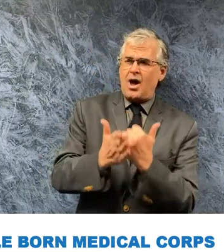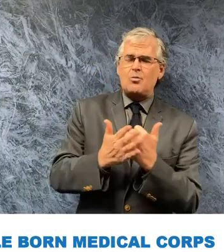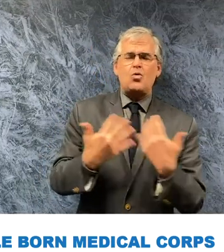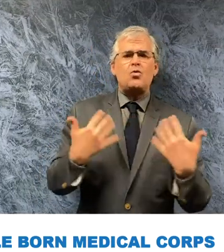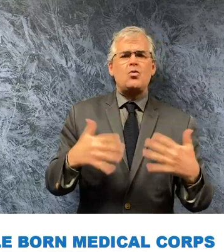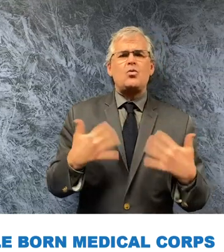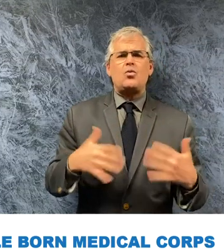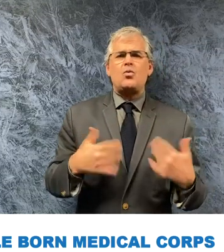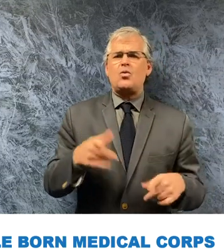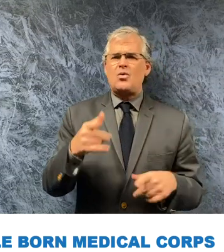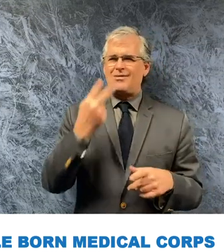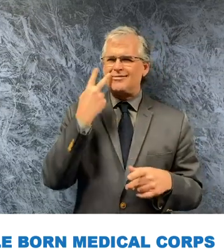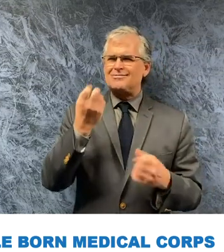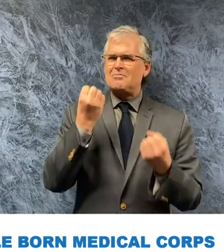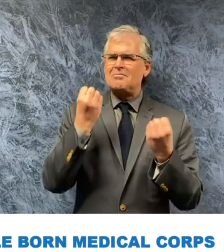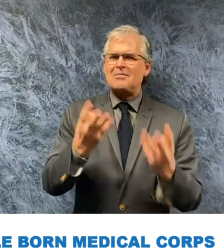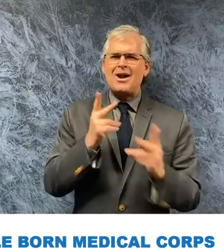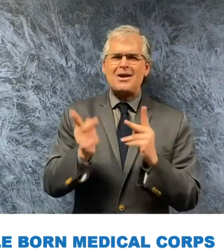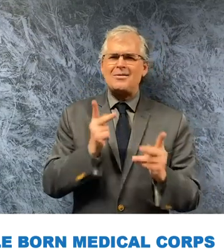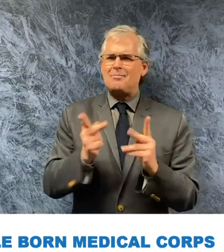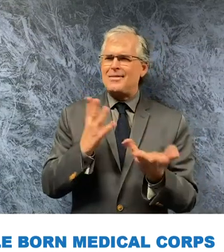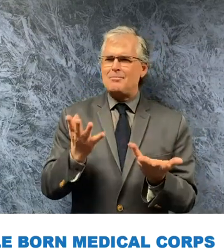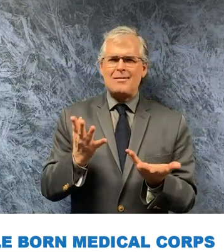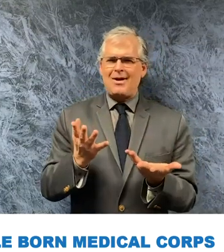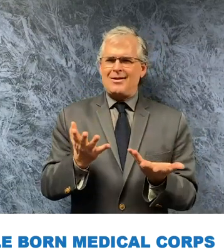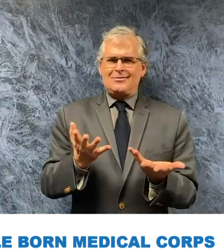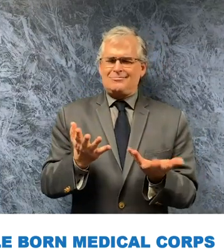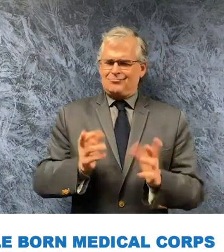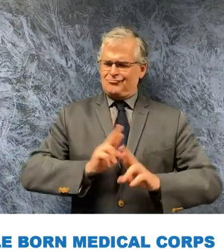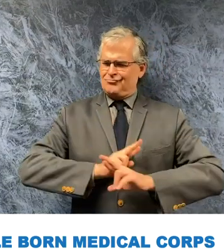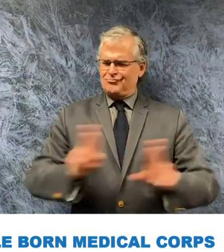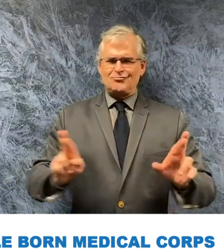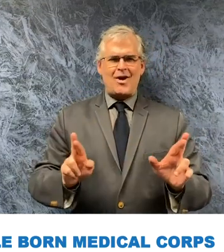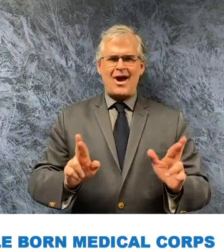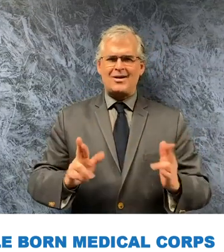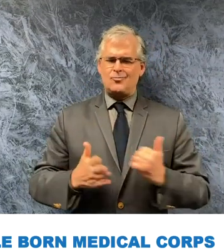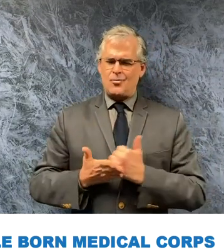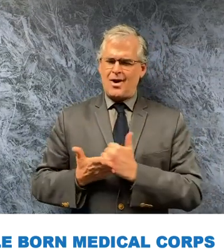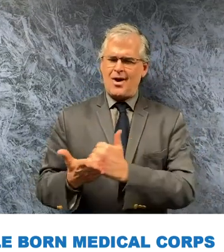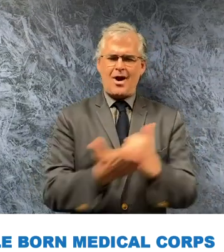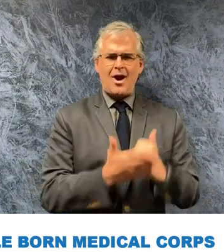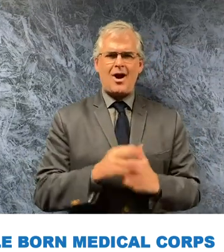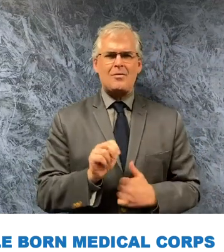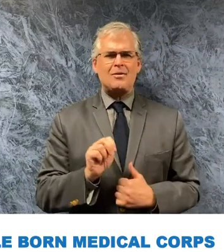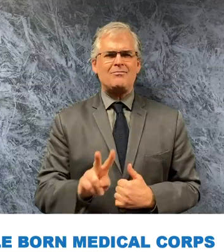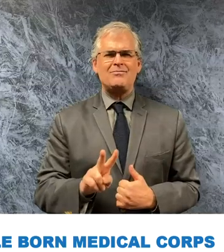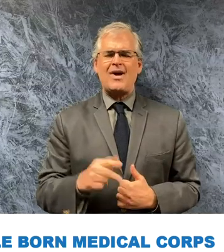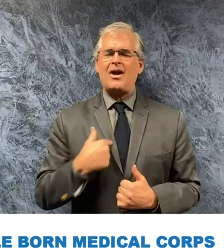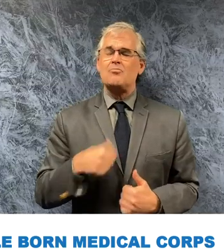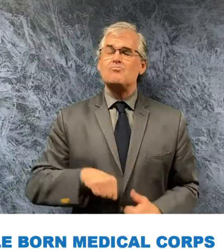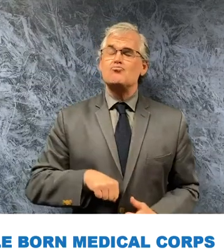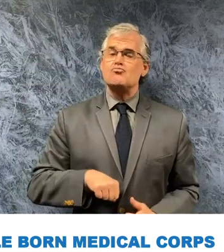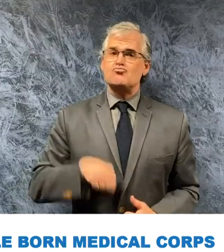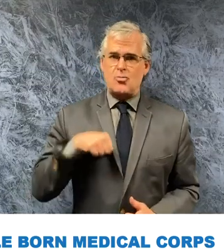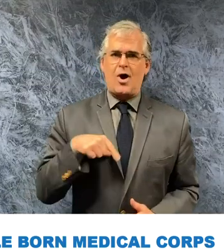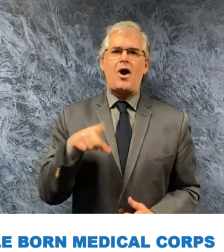many of them lining up to serve nevada i'm so proud of these folks i'm so proud that they're nevadans